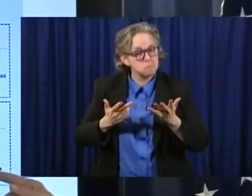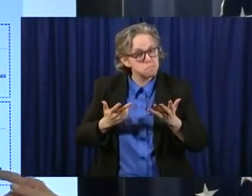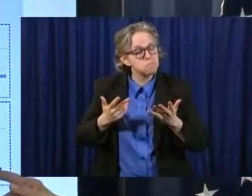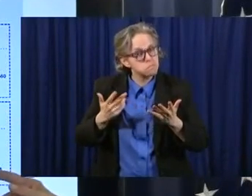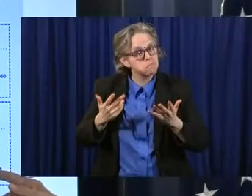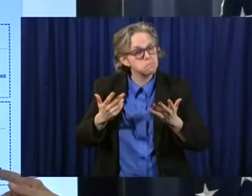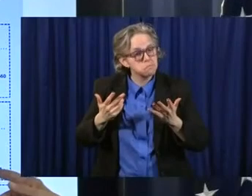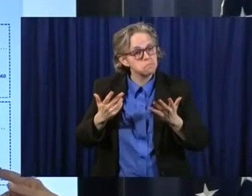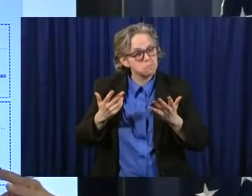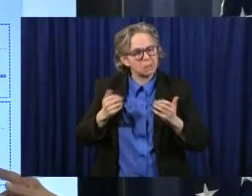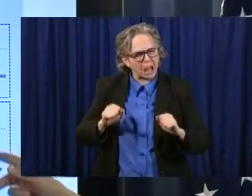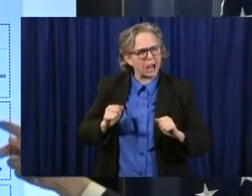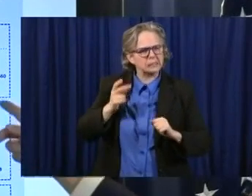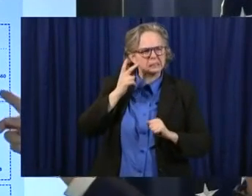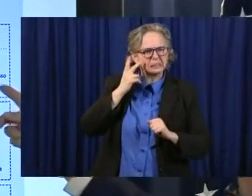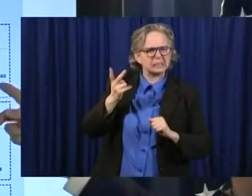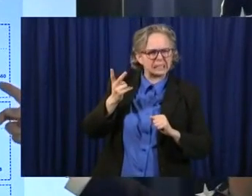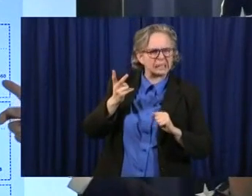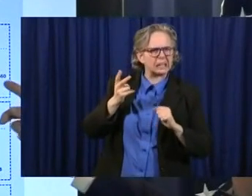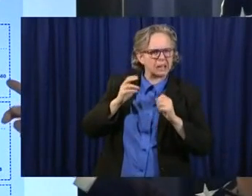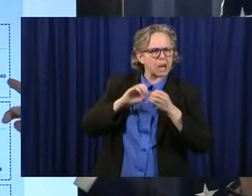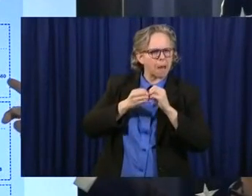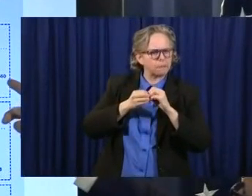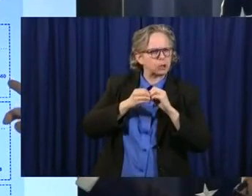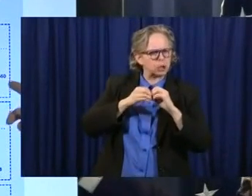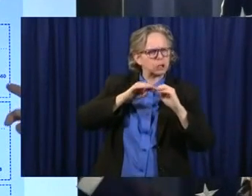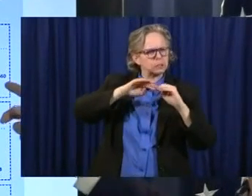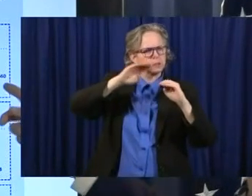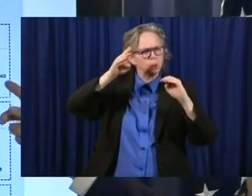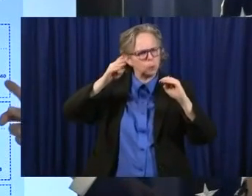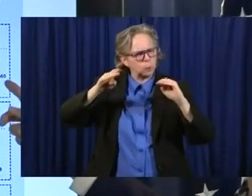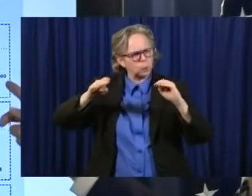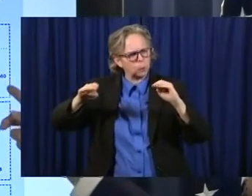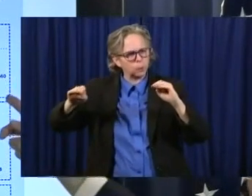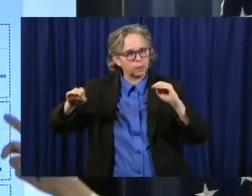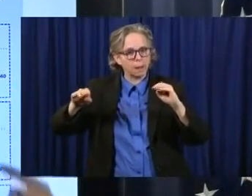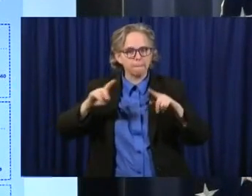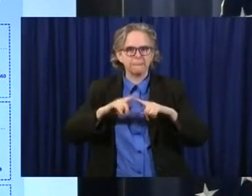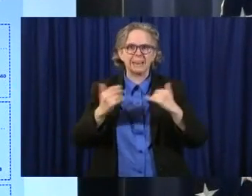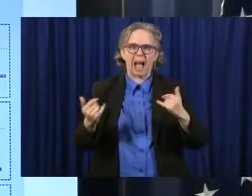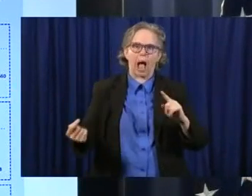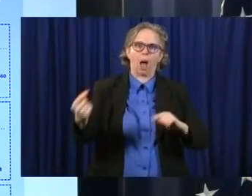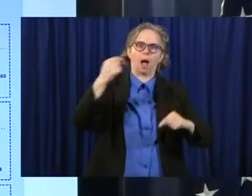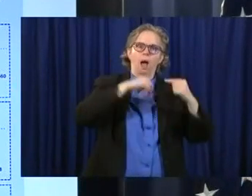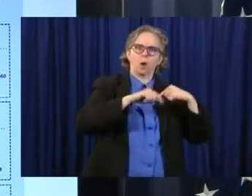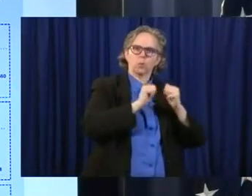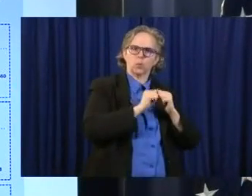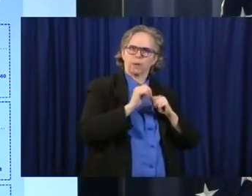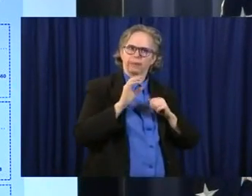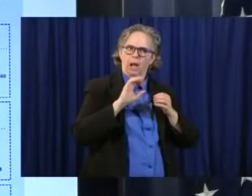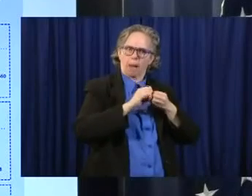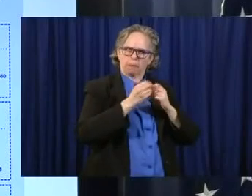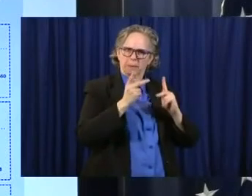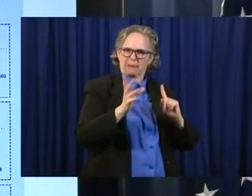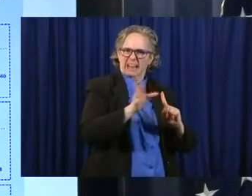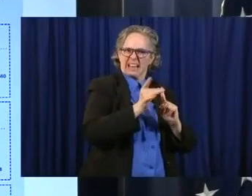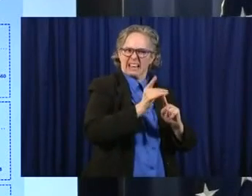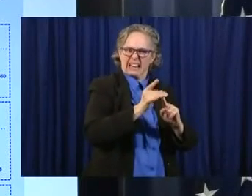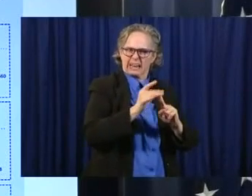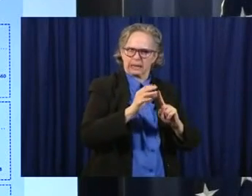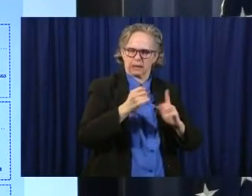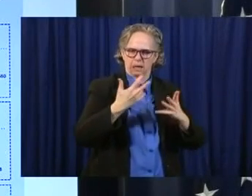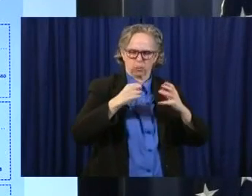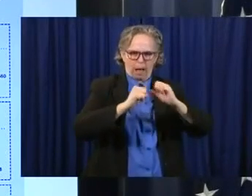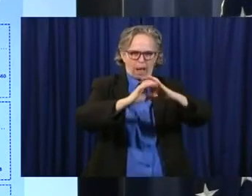can kind of see where those numbers are. The cases, you kind of see, again, where those numbers are. So not exactly